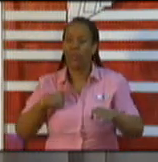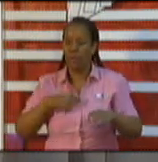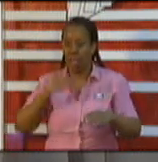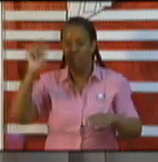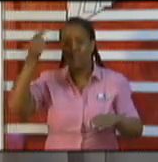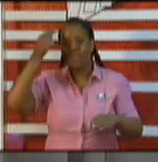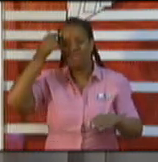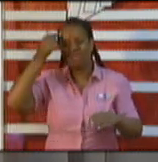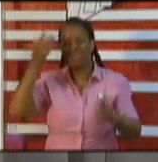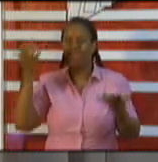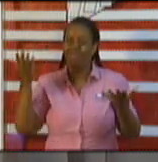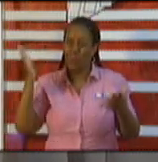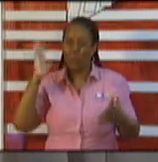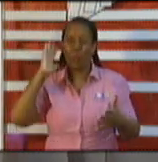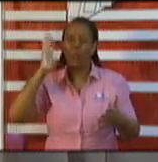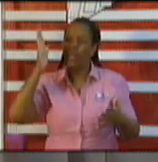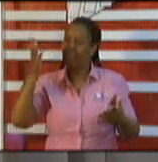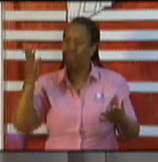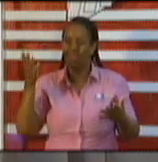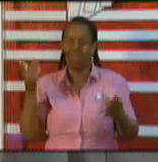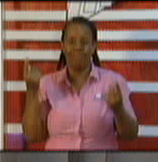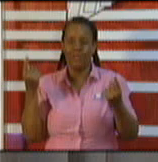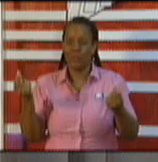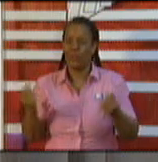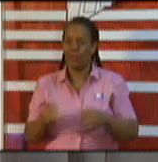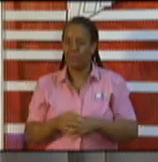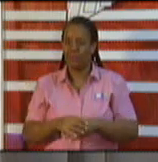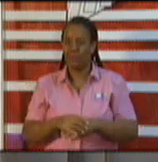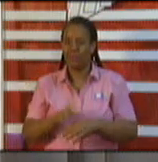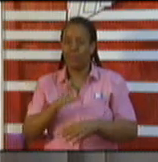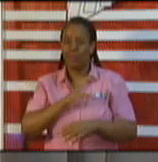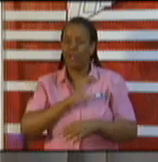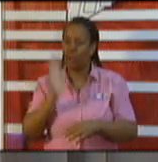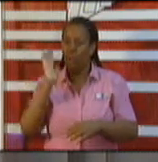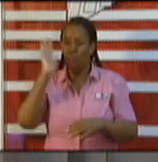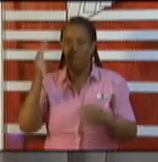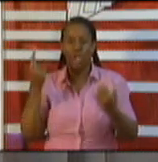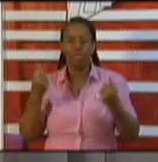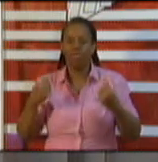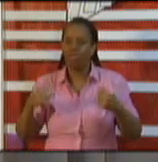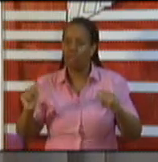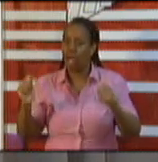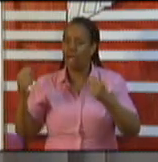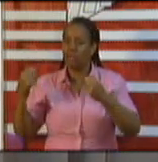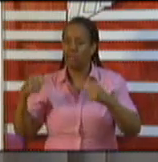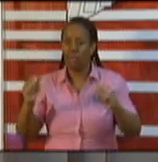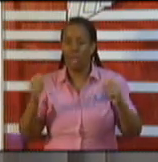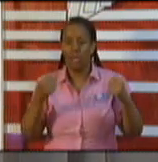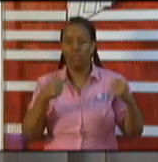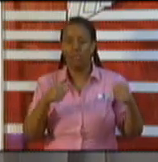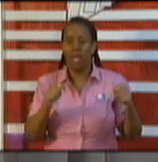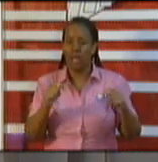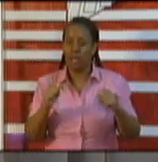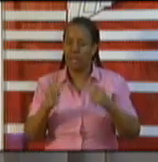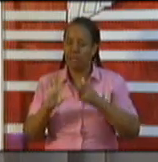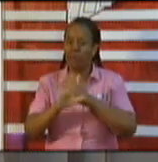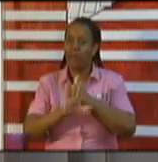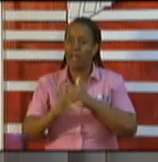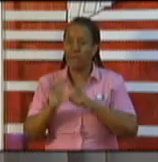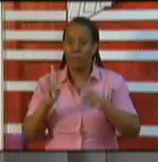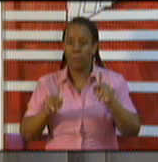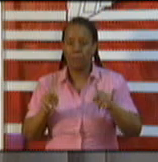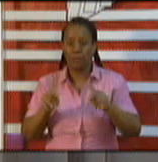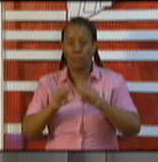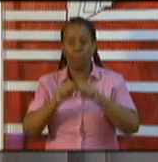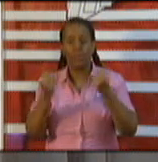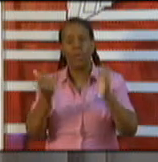will employ their powers, their common law powers, as well as their statutory powers, to prevent any breaches of the peace. They have the